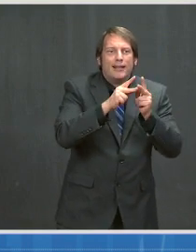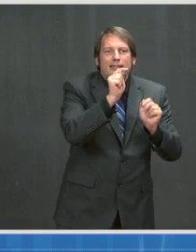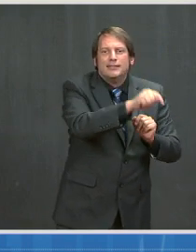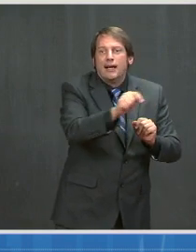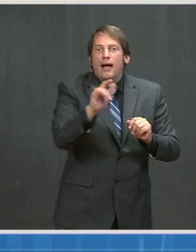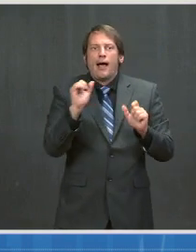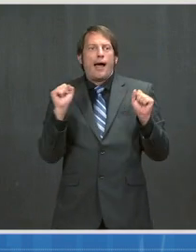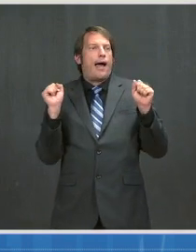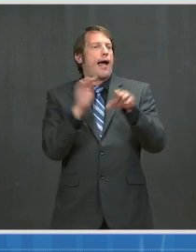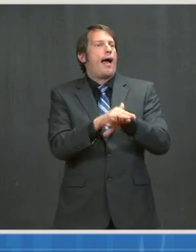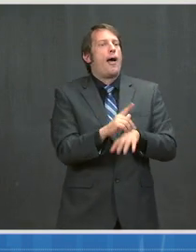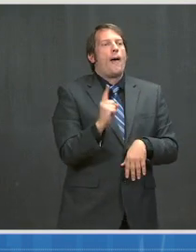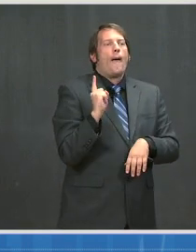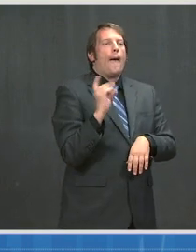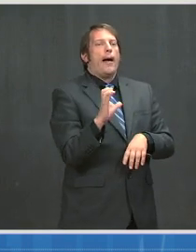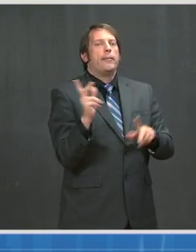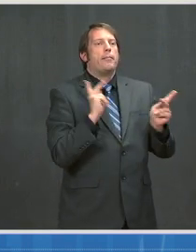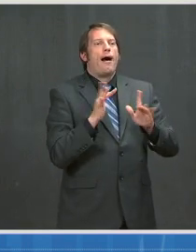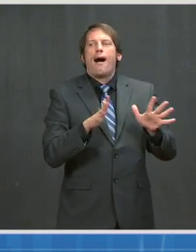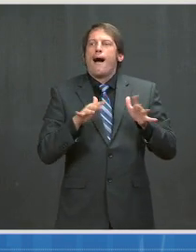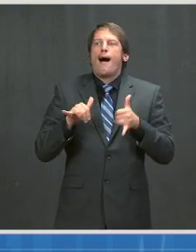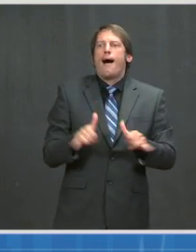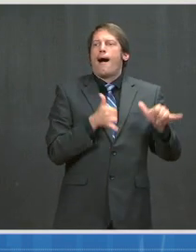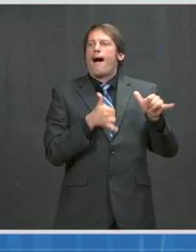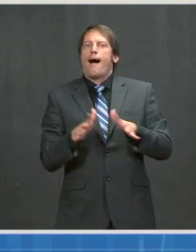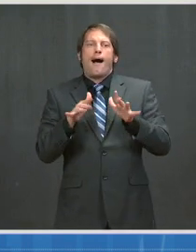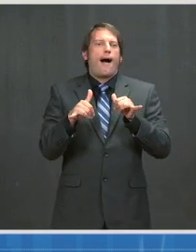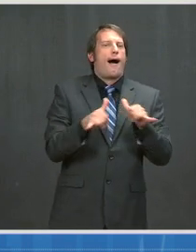an opening event indoors in February.